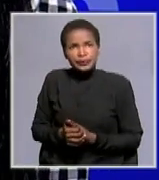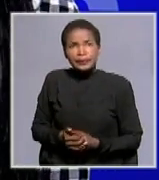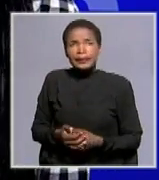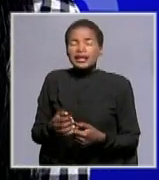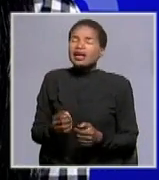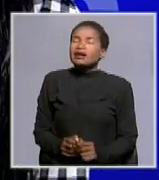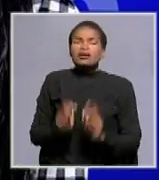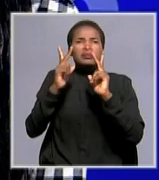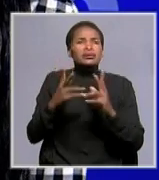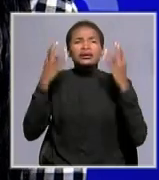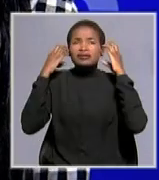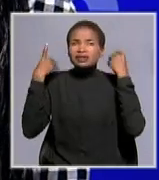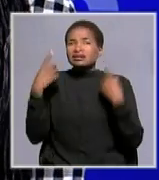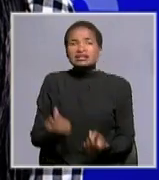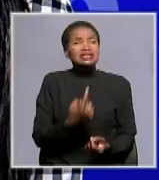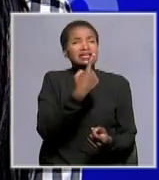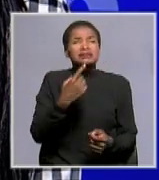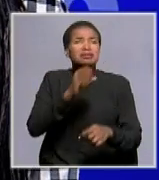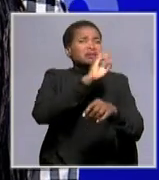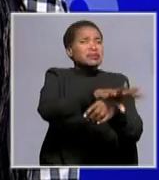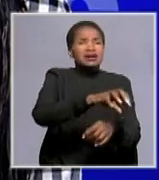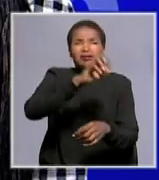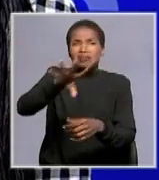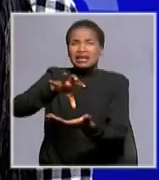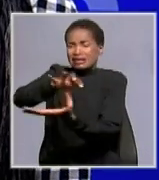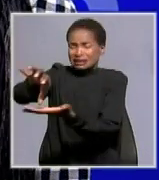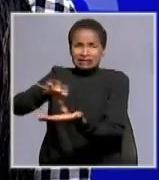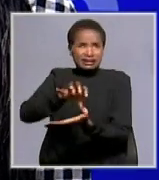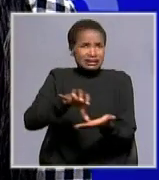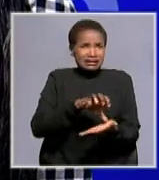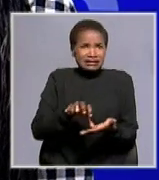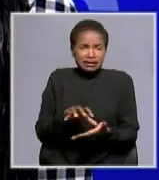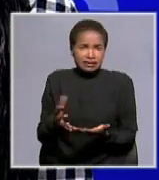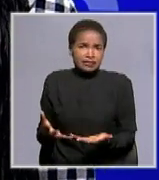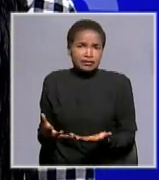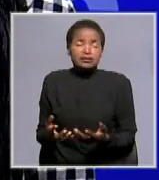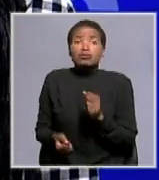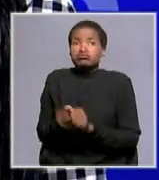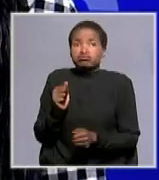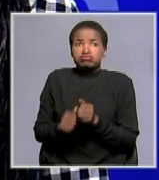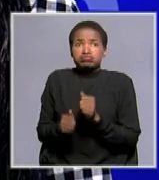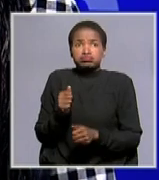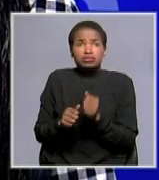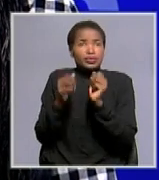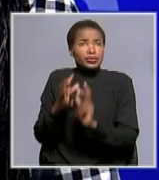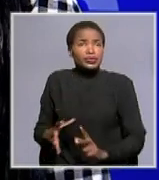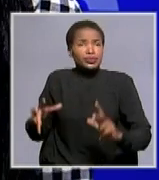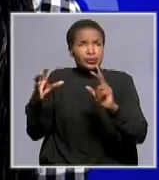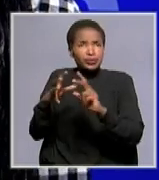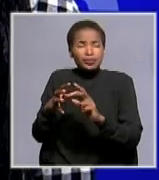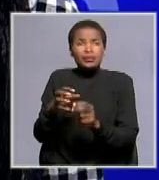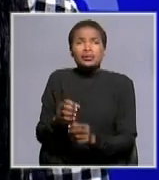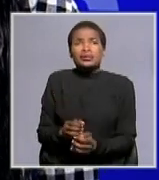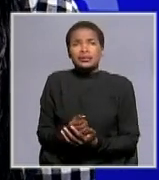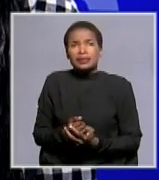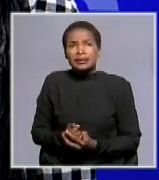dump dump sites in our communities in the society so it becomes a problem when the states when the solid